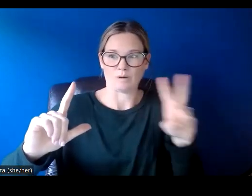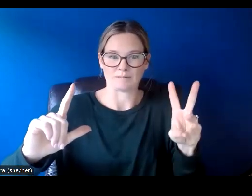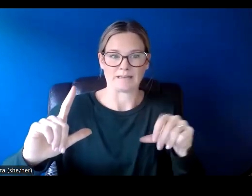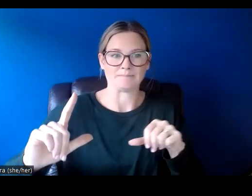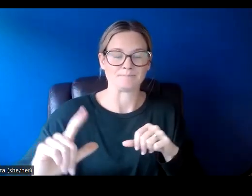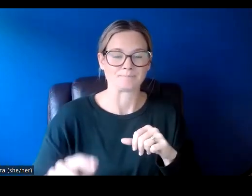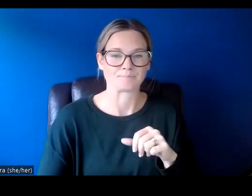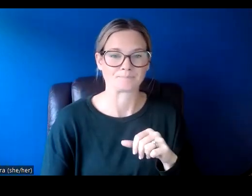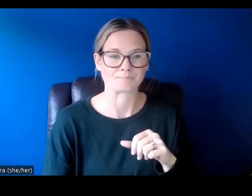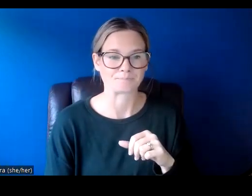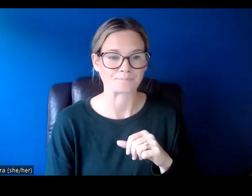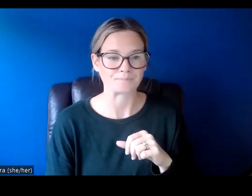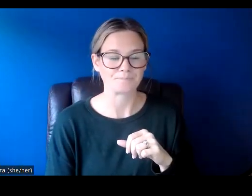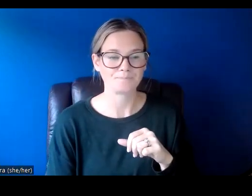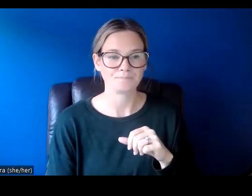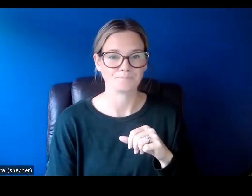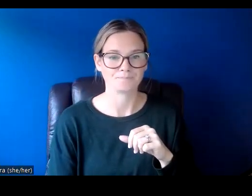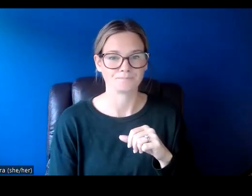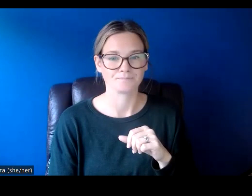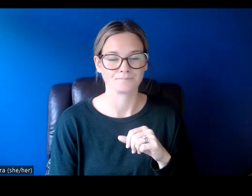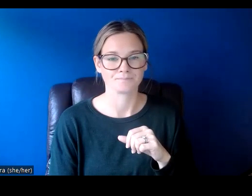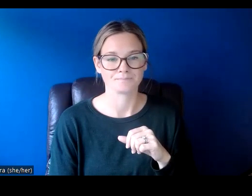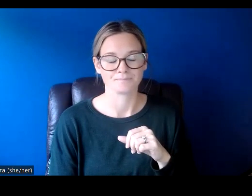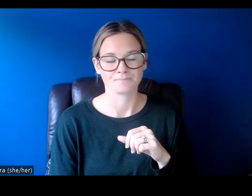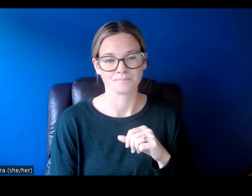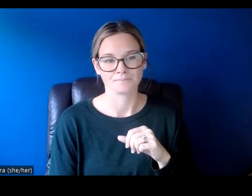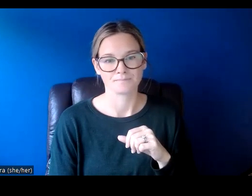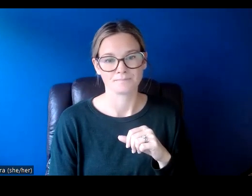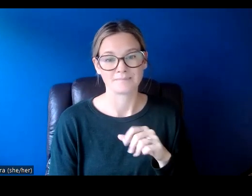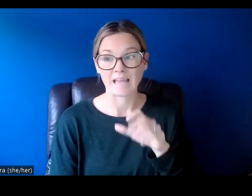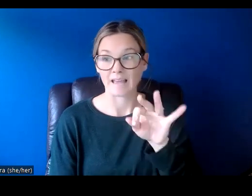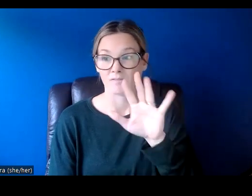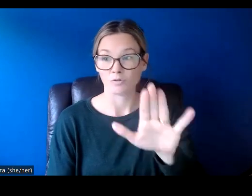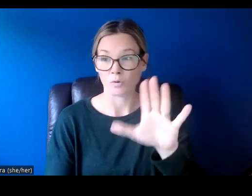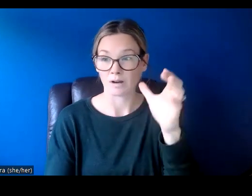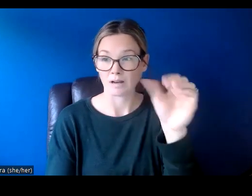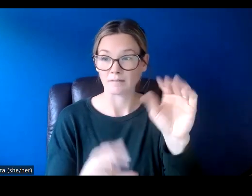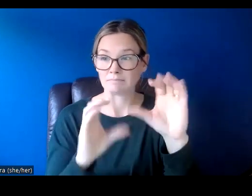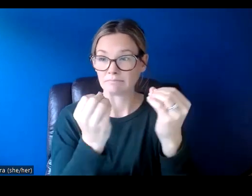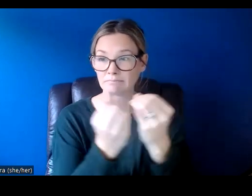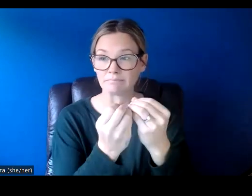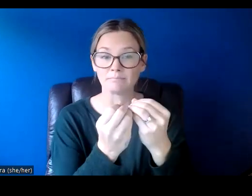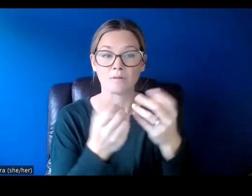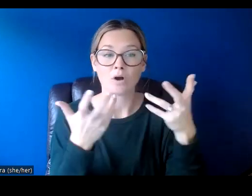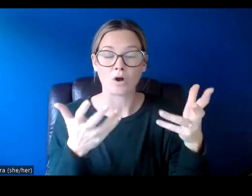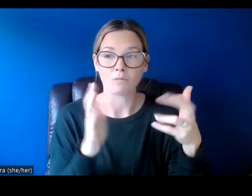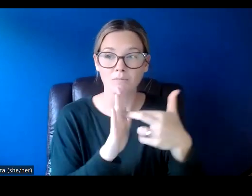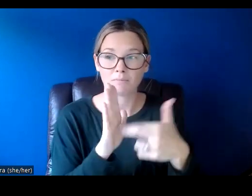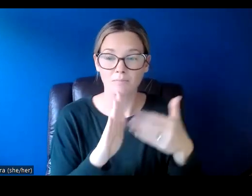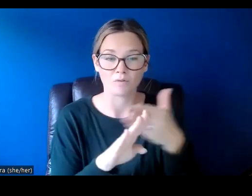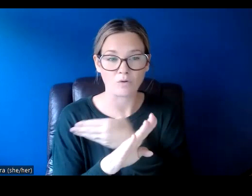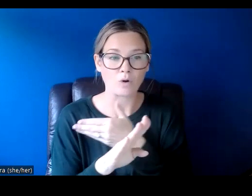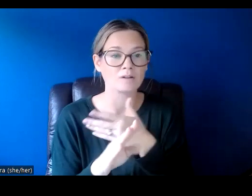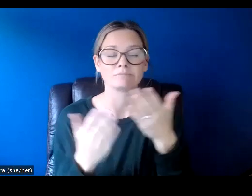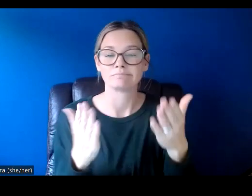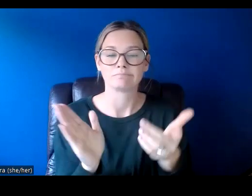calgaryartsdevelopment.smartsimple.com. If your organization has registered before, you can just